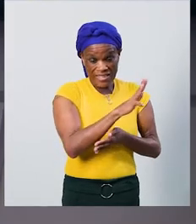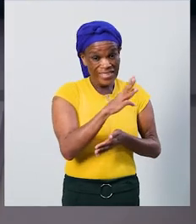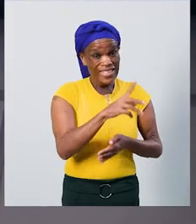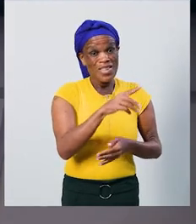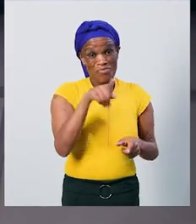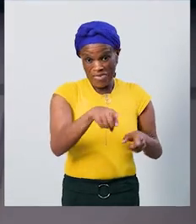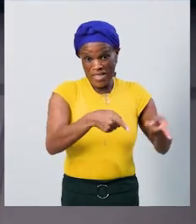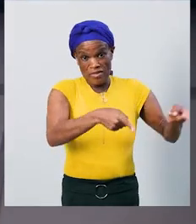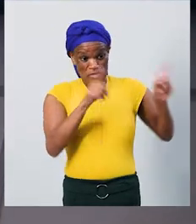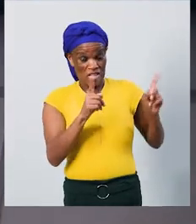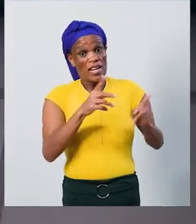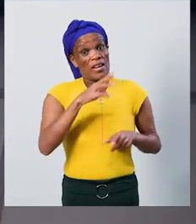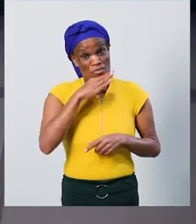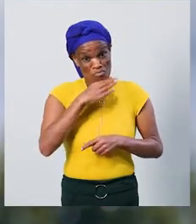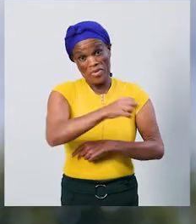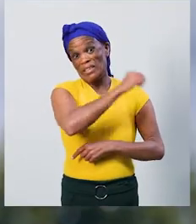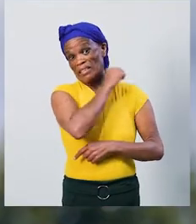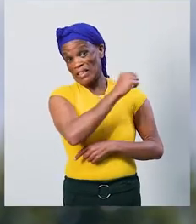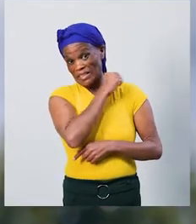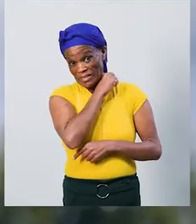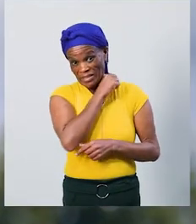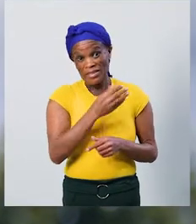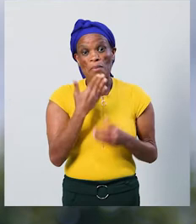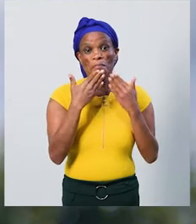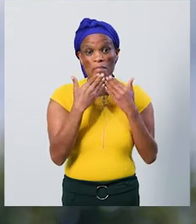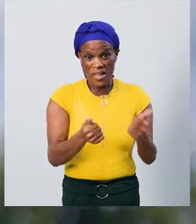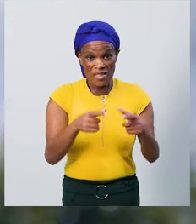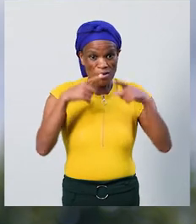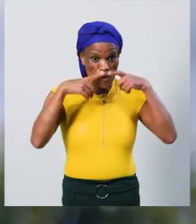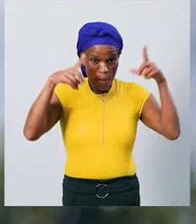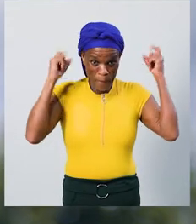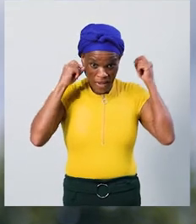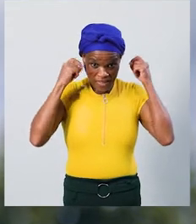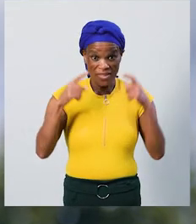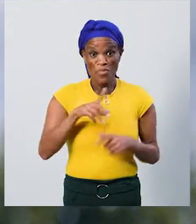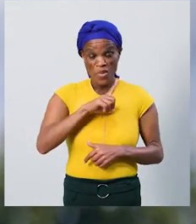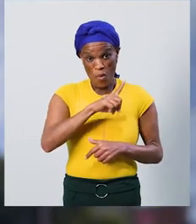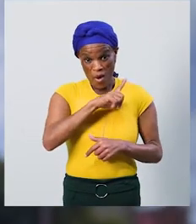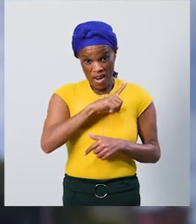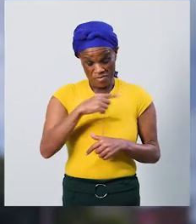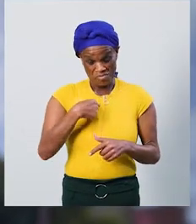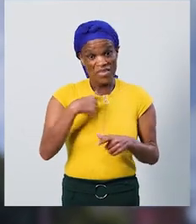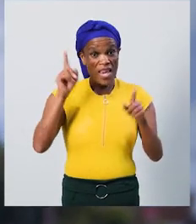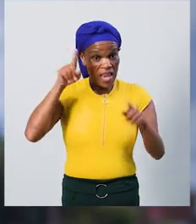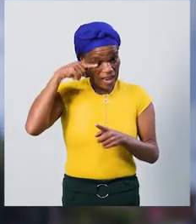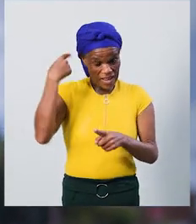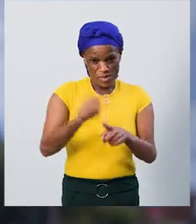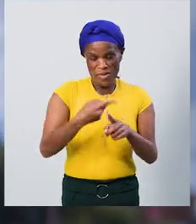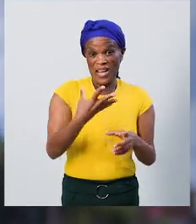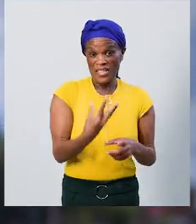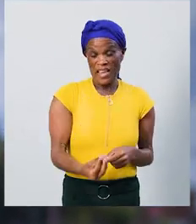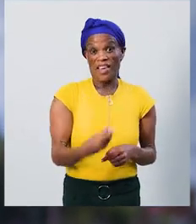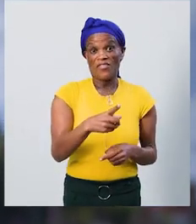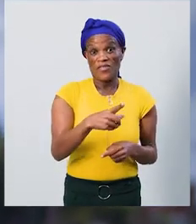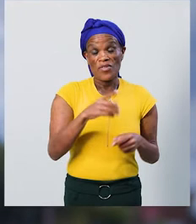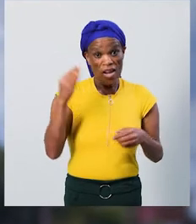That's what talking about. If you do use your mask or even if this or not, you don't always have to